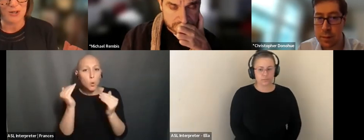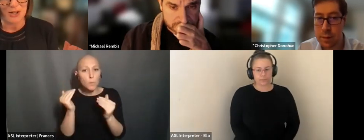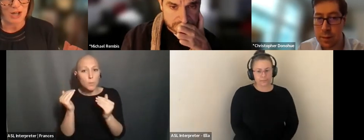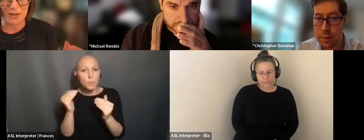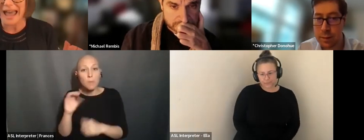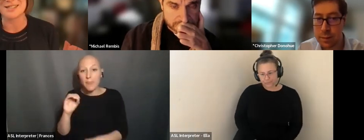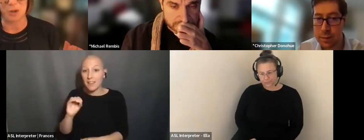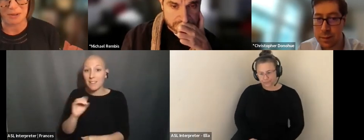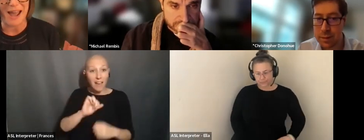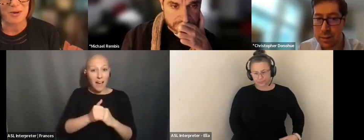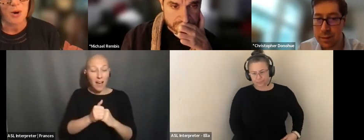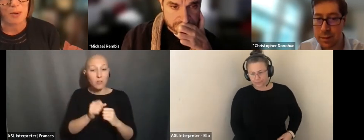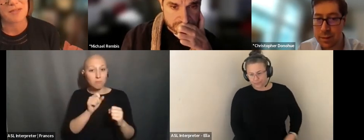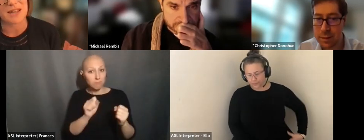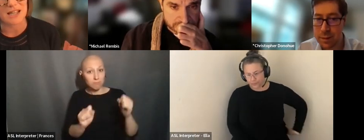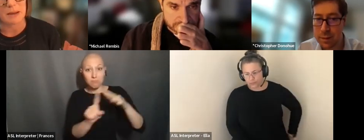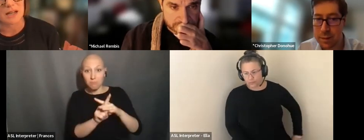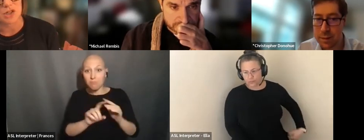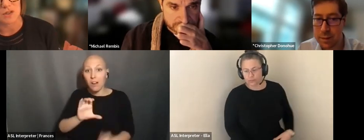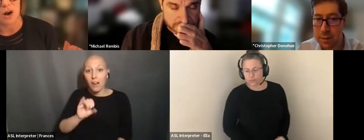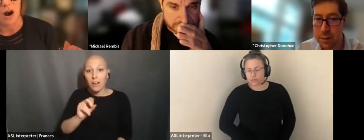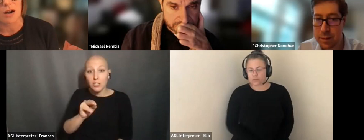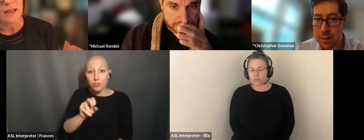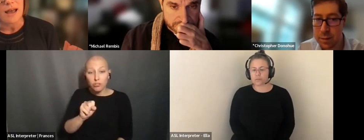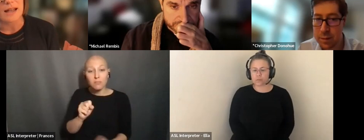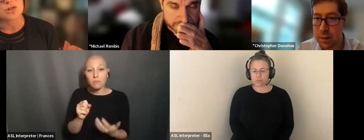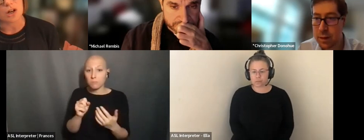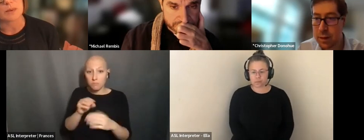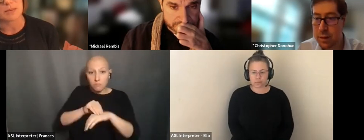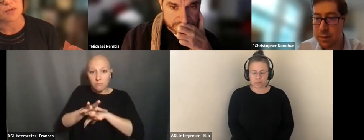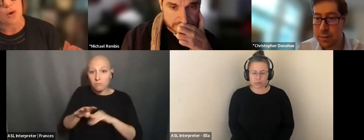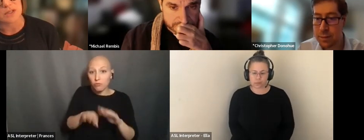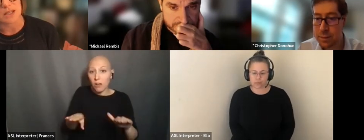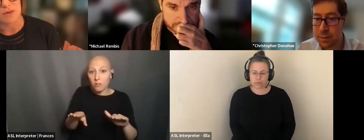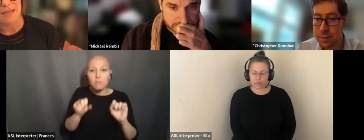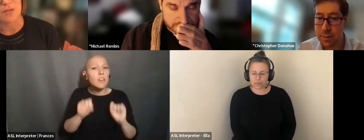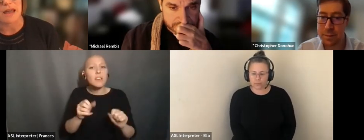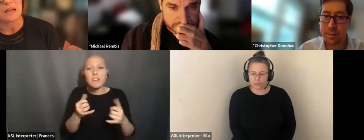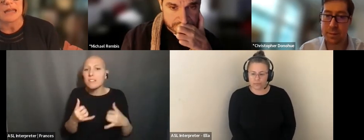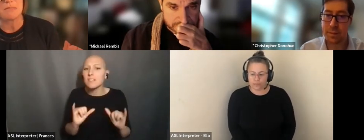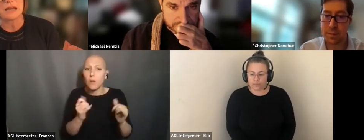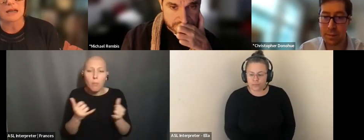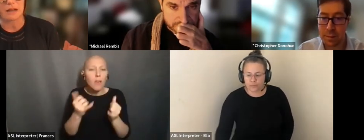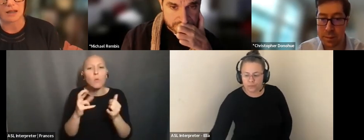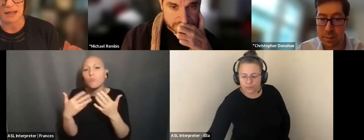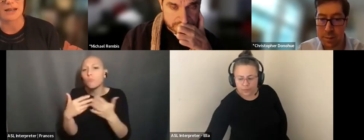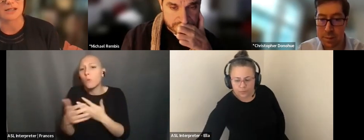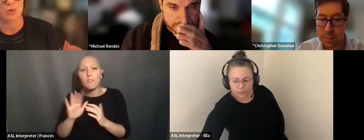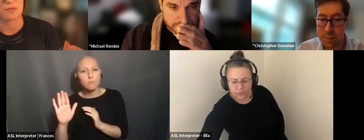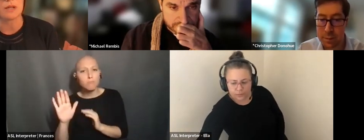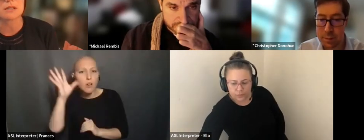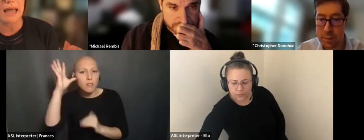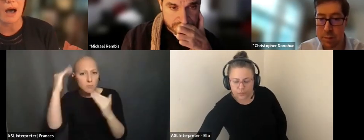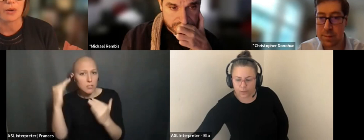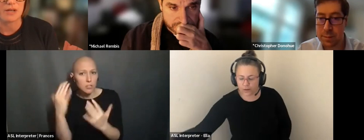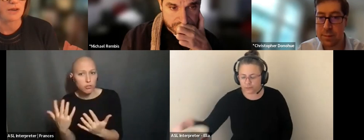YOU KNOW, CHILD CAN STILL PLAY, OR WHATEVER THE EXPECTATIONS ARE, AND STARTING WITH SOME OF THOSE THINGS, RATHER THAN IMMEDIATELY GETTING